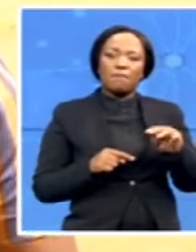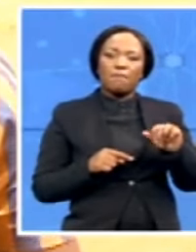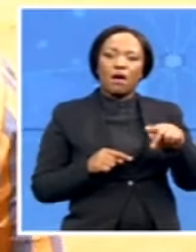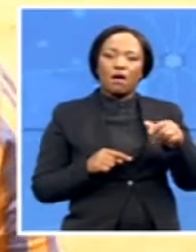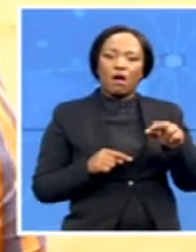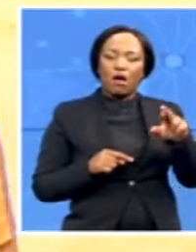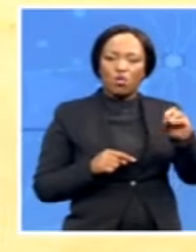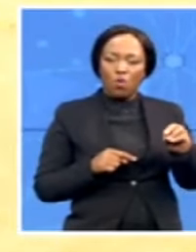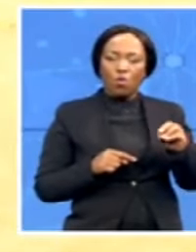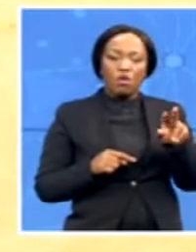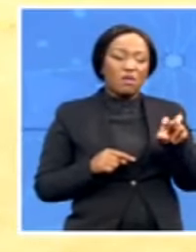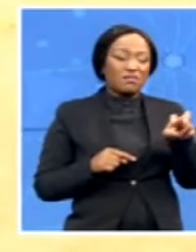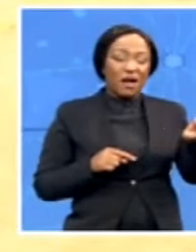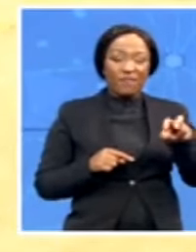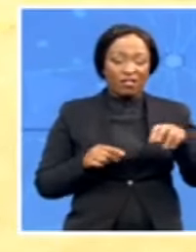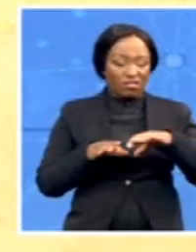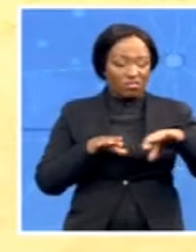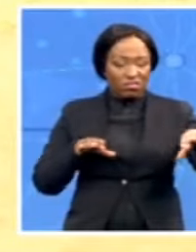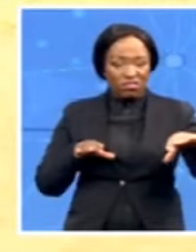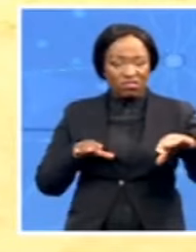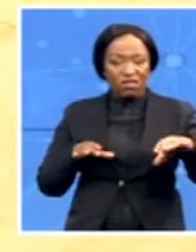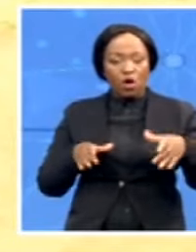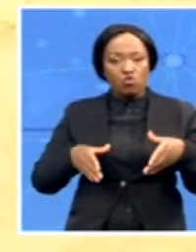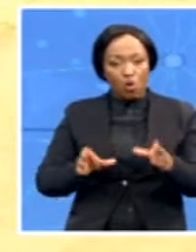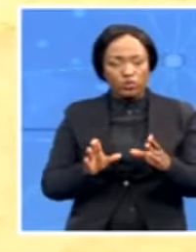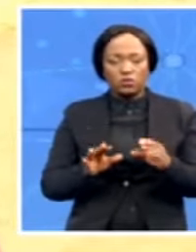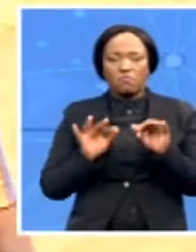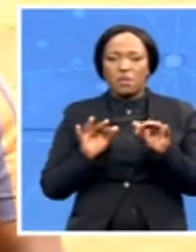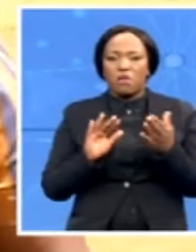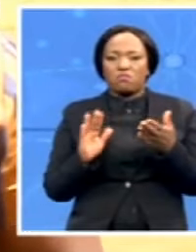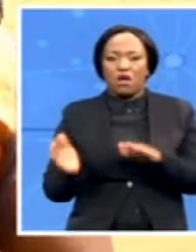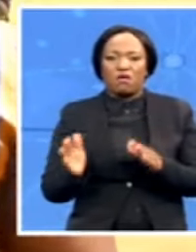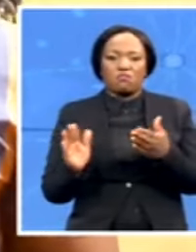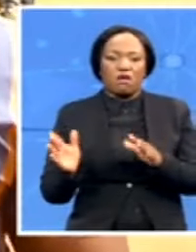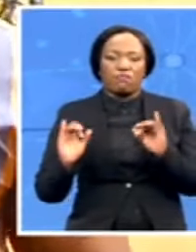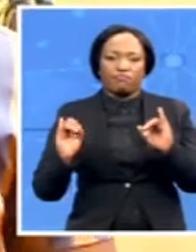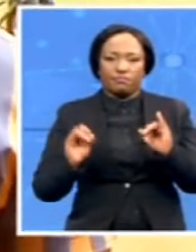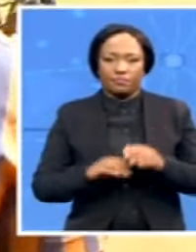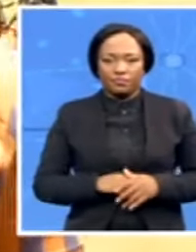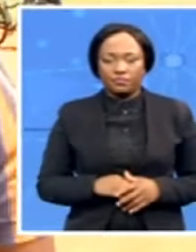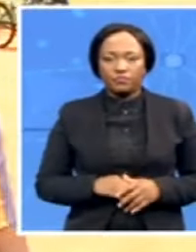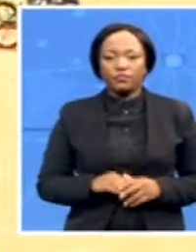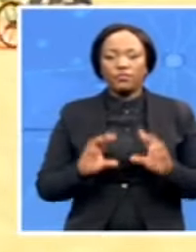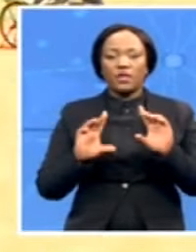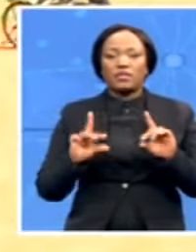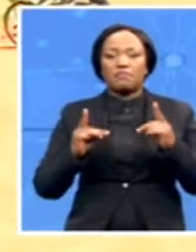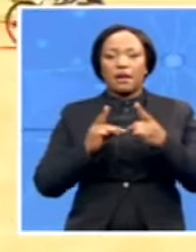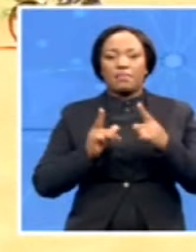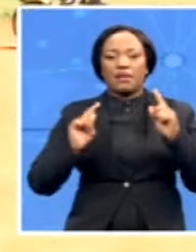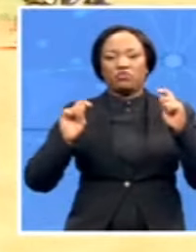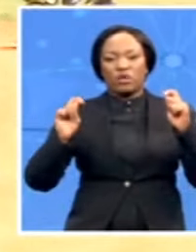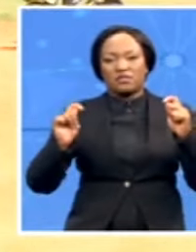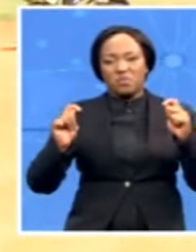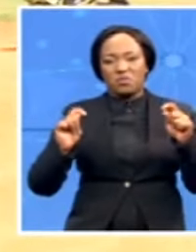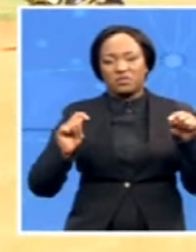here, the Department of Safety, Department of Transport in this province, alongside the Event Plant Mine,